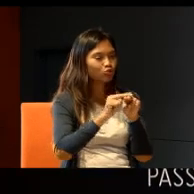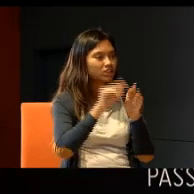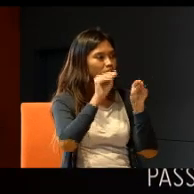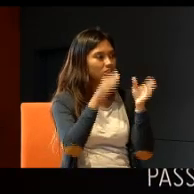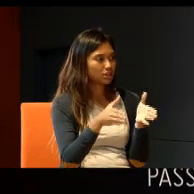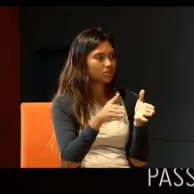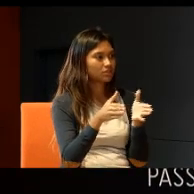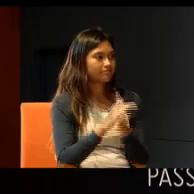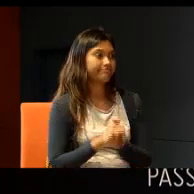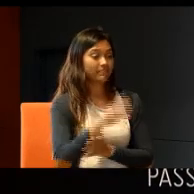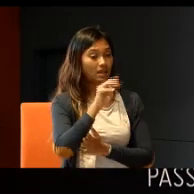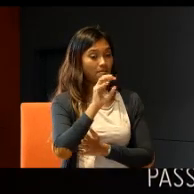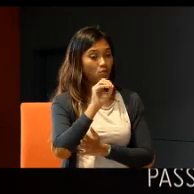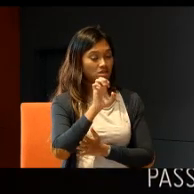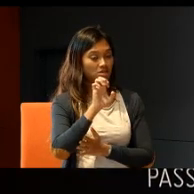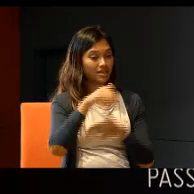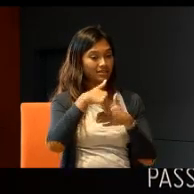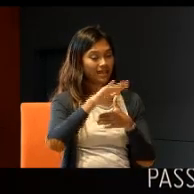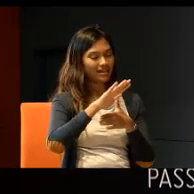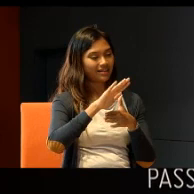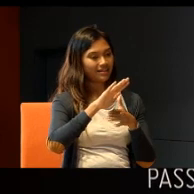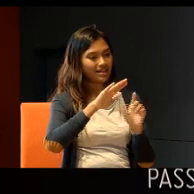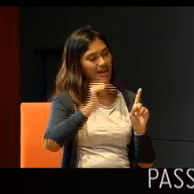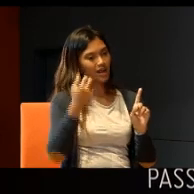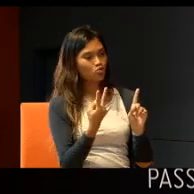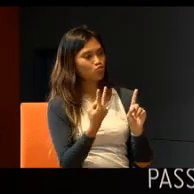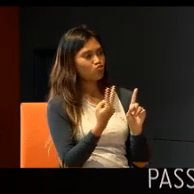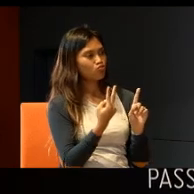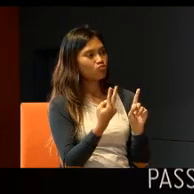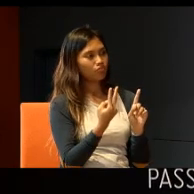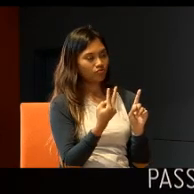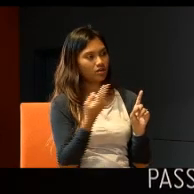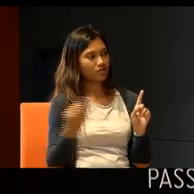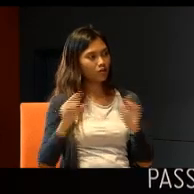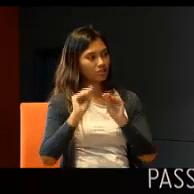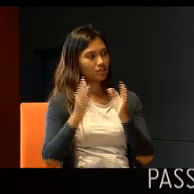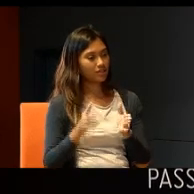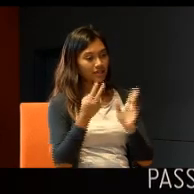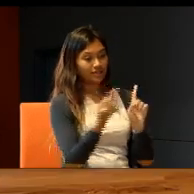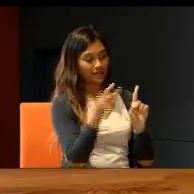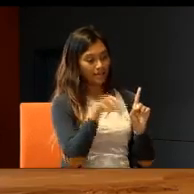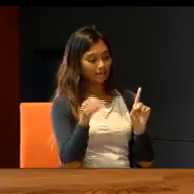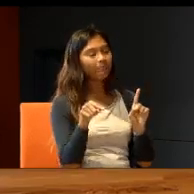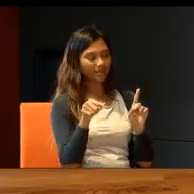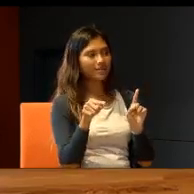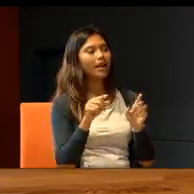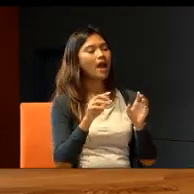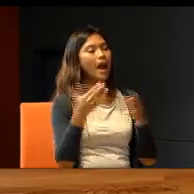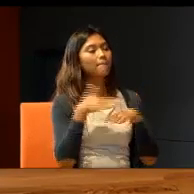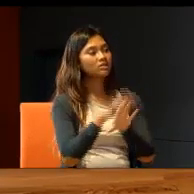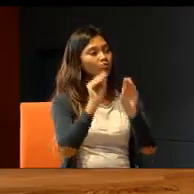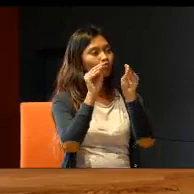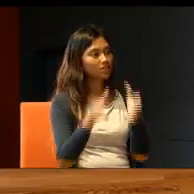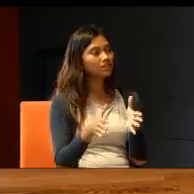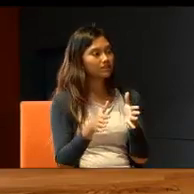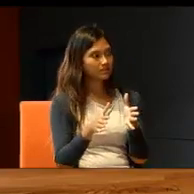sent, two other teachers. They would be, ordinary mainstream teachers, seconded, from